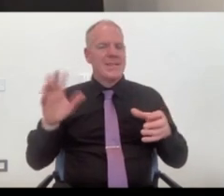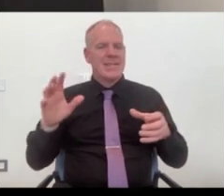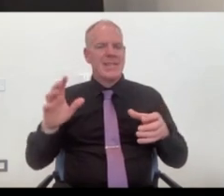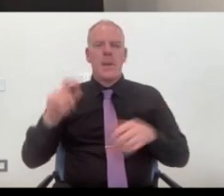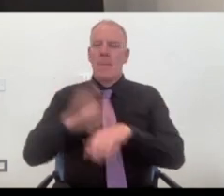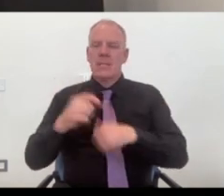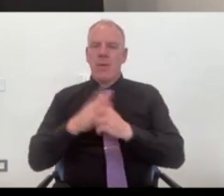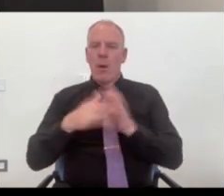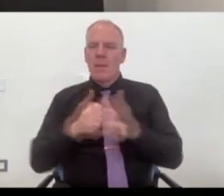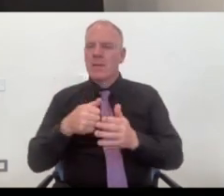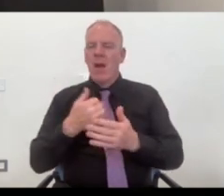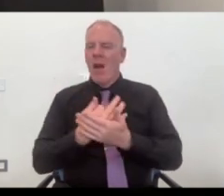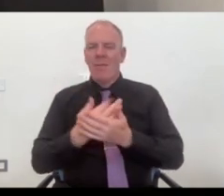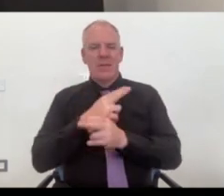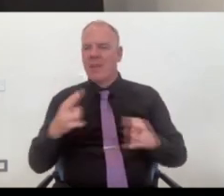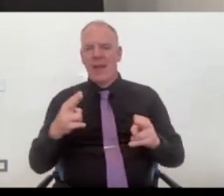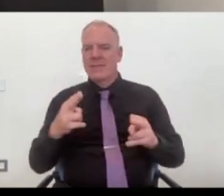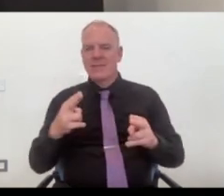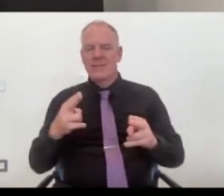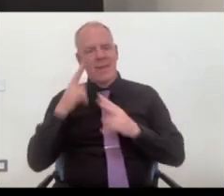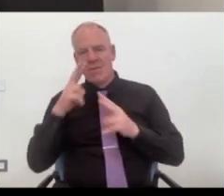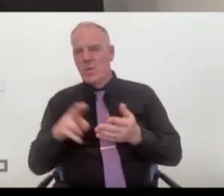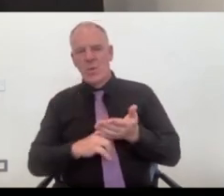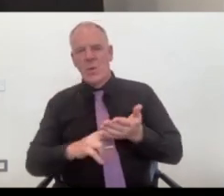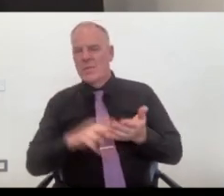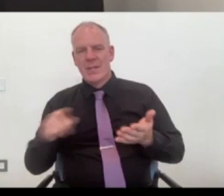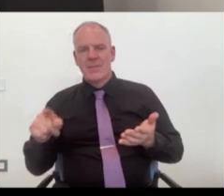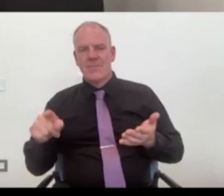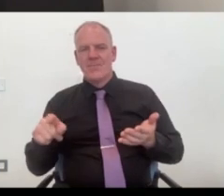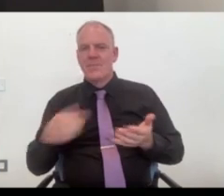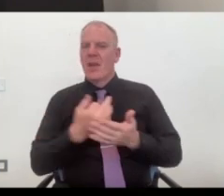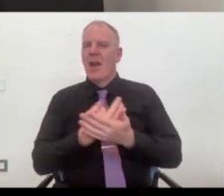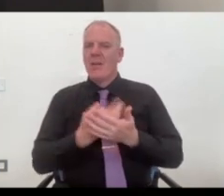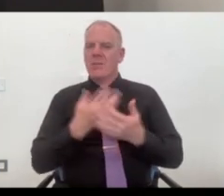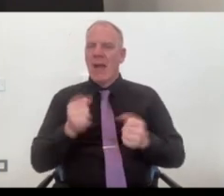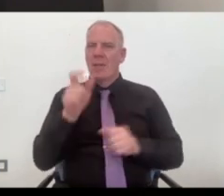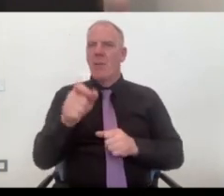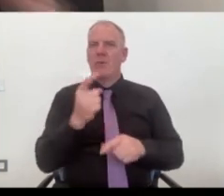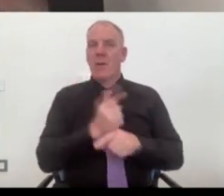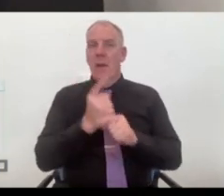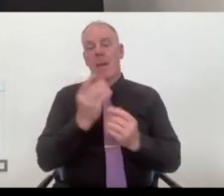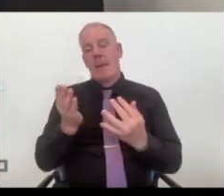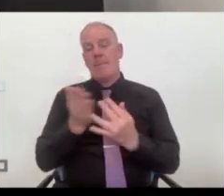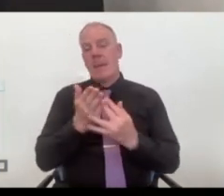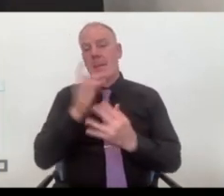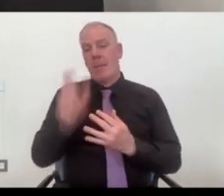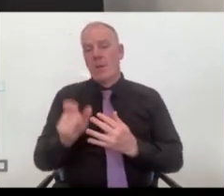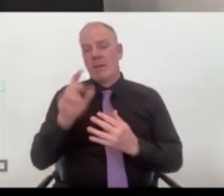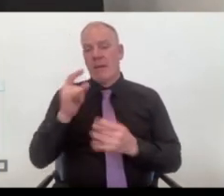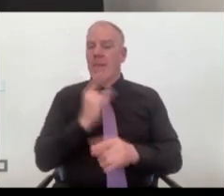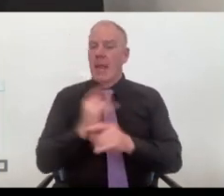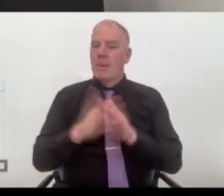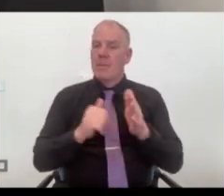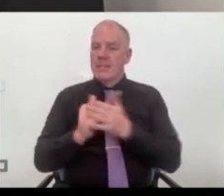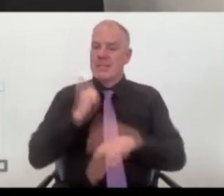not often the viewpoint that's always taken. And, and trying to have somebody who's maybe sitting in between and trying to help businesses in that front